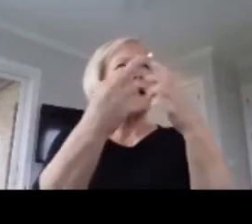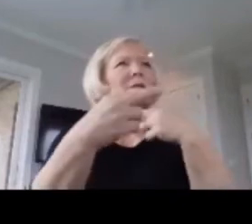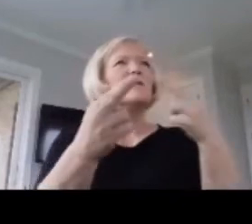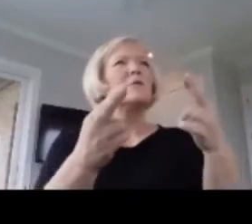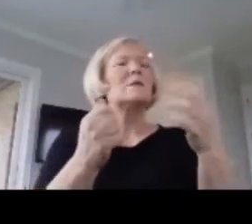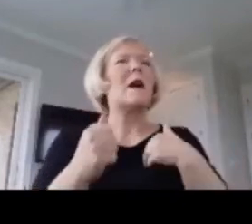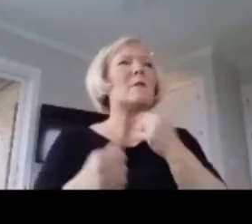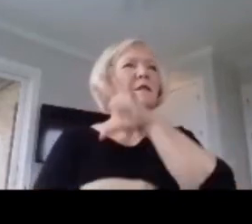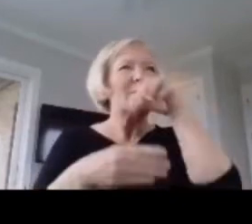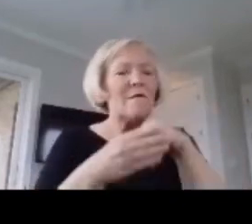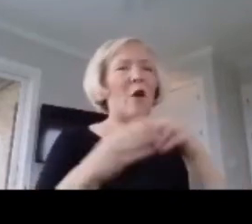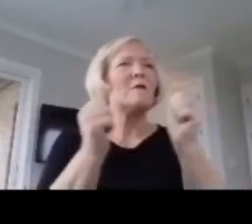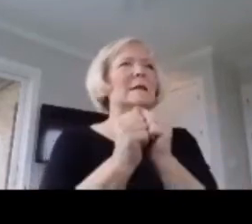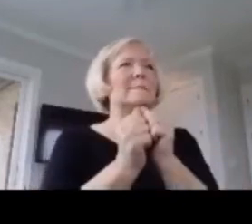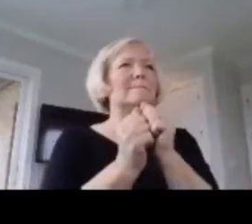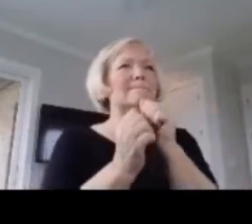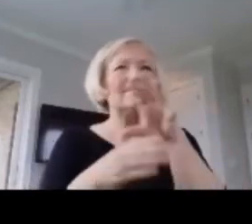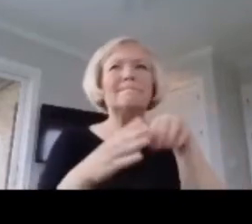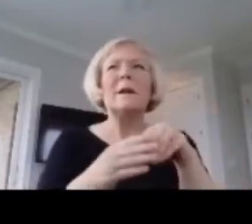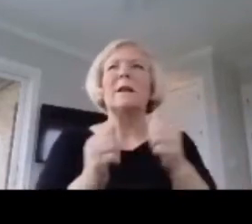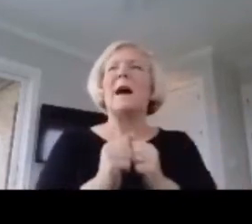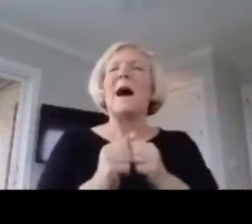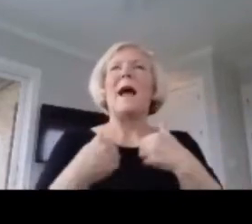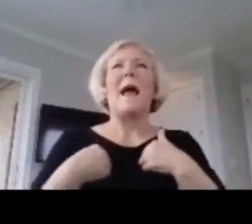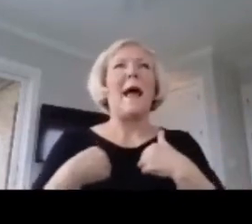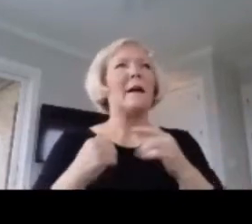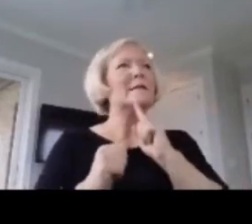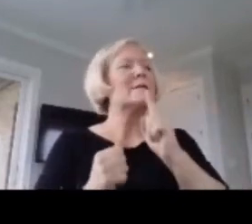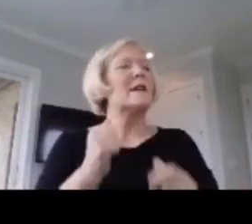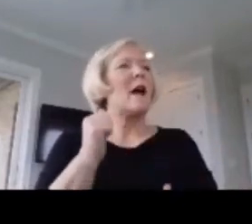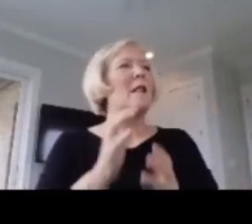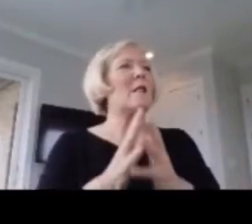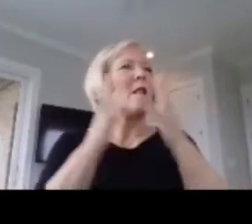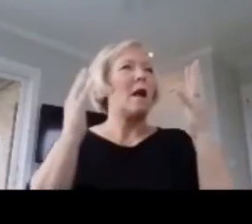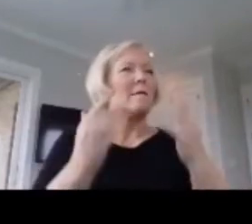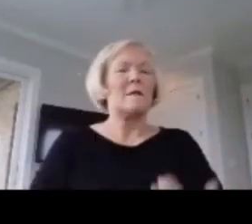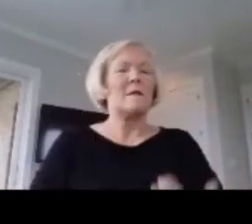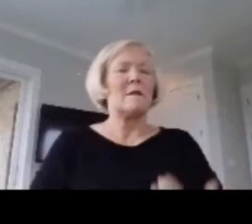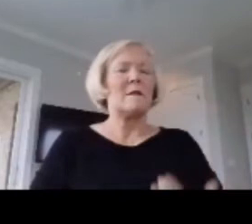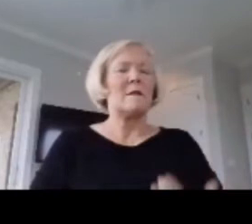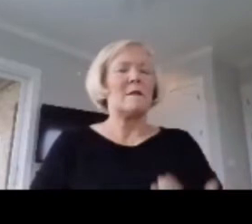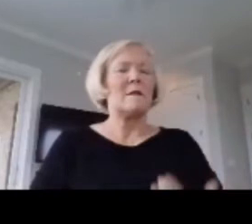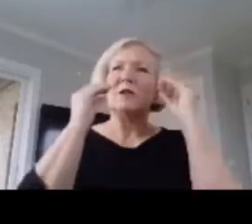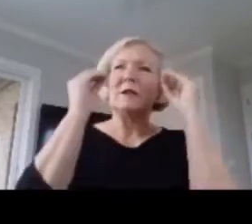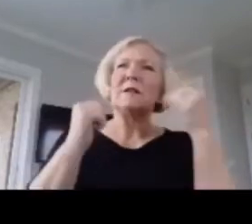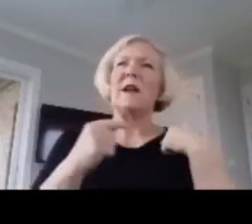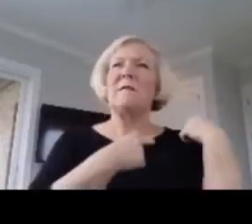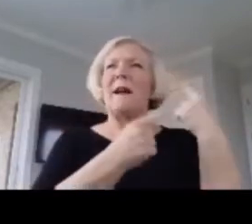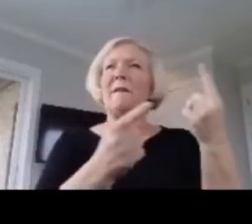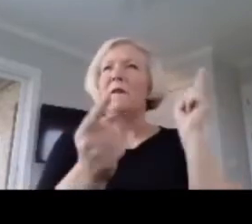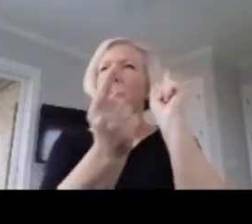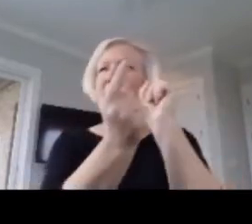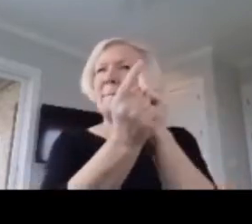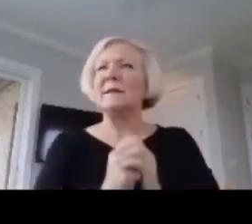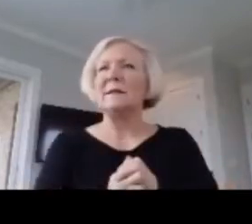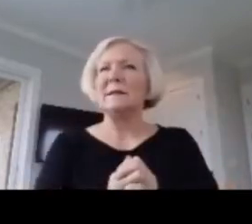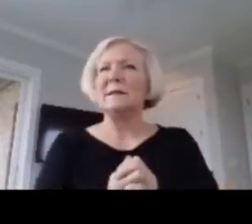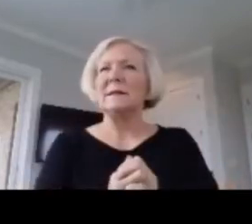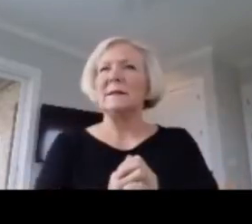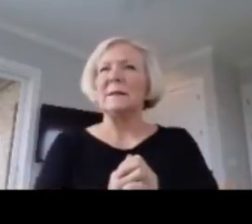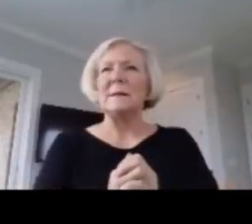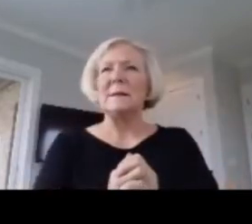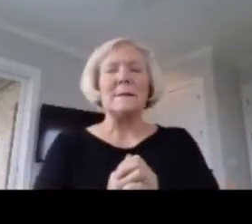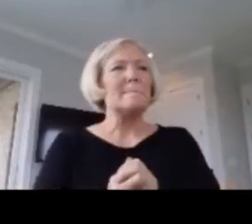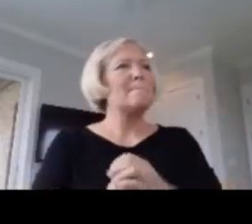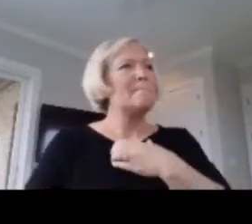just so happened to have some of the most passionate educators I've ever met. While passion for subject matter